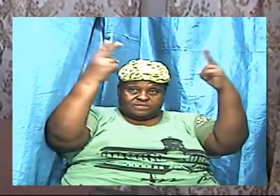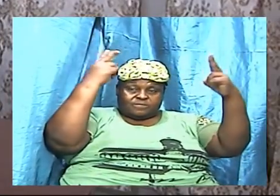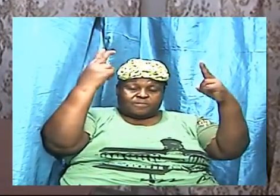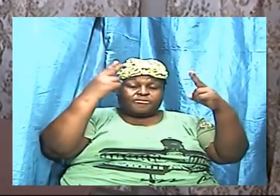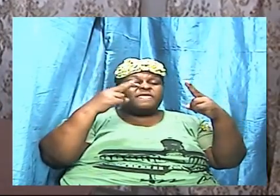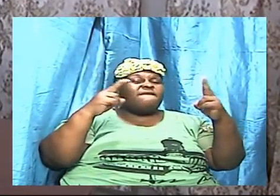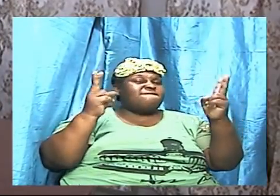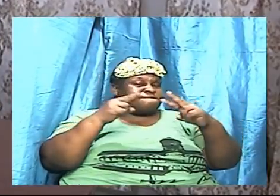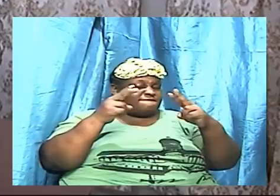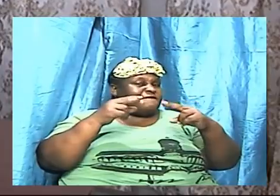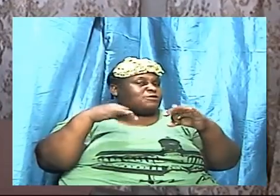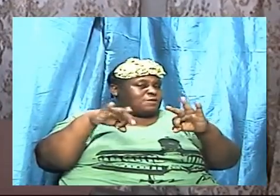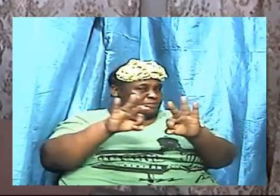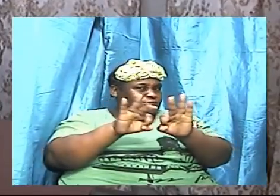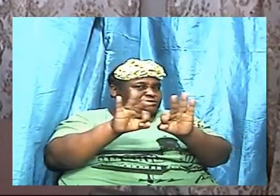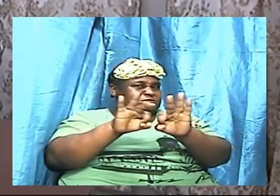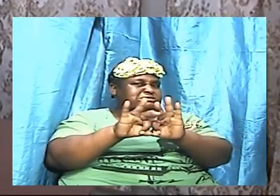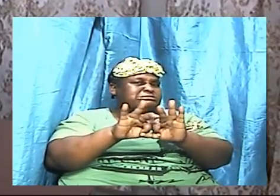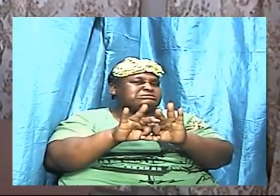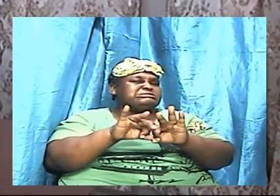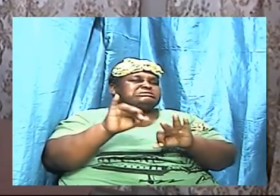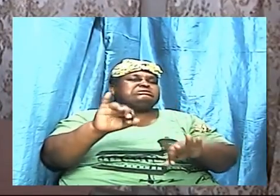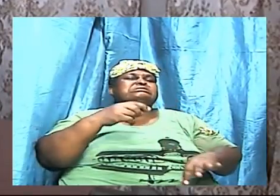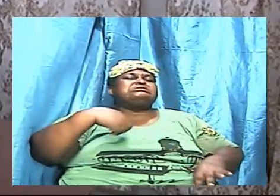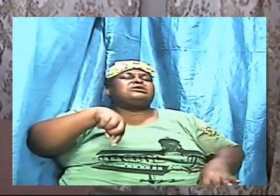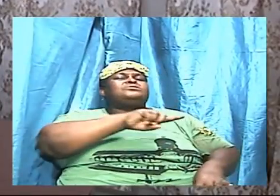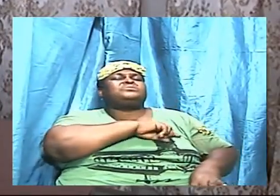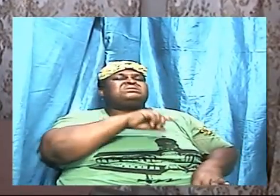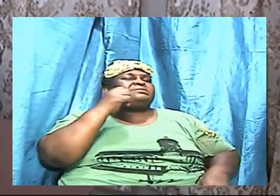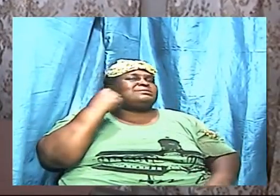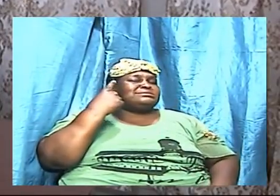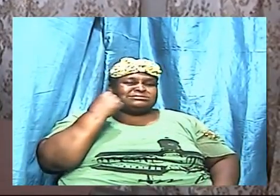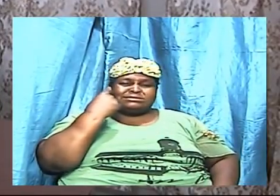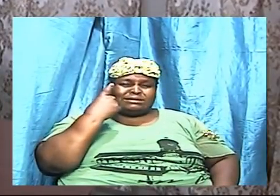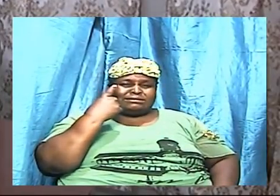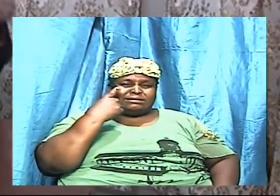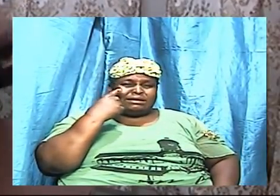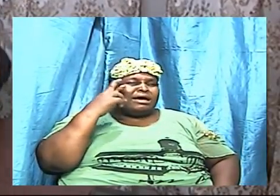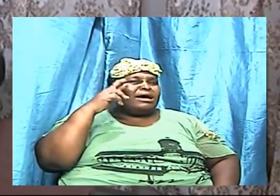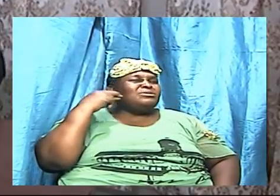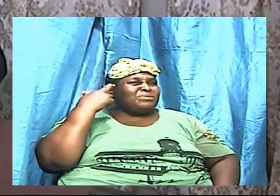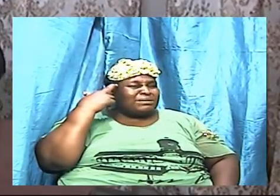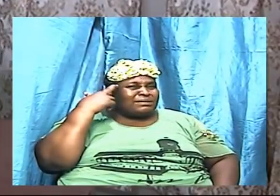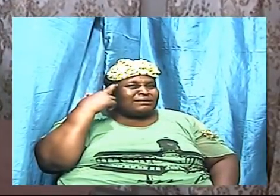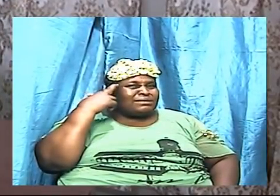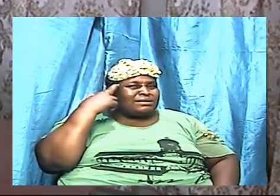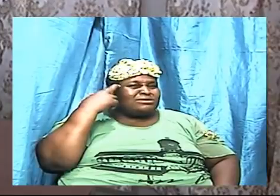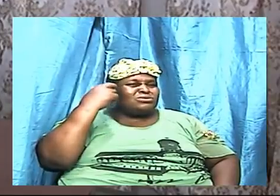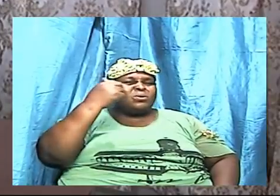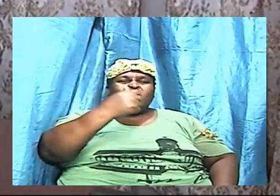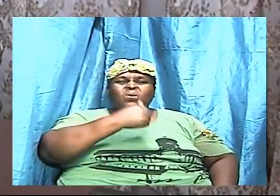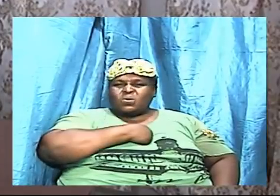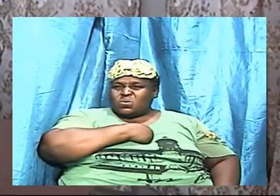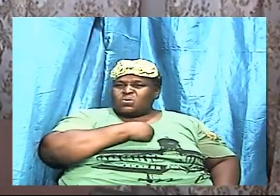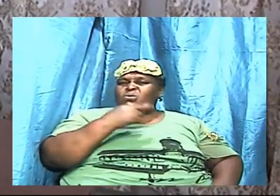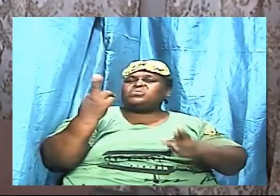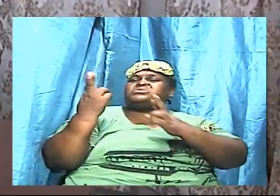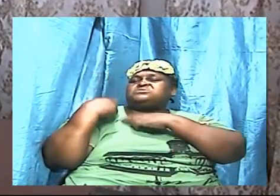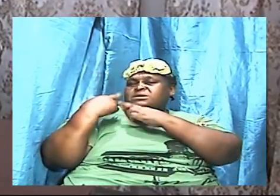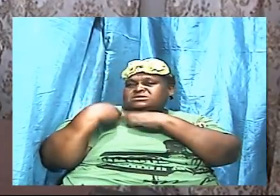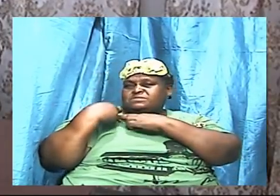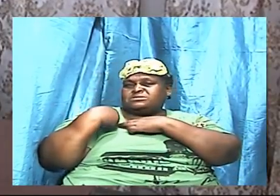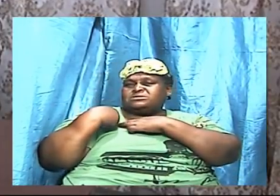very important that we understand and recognize our own responsibility